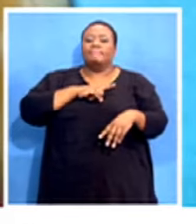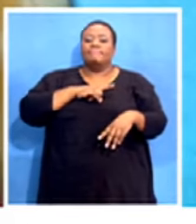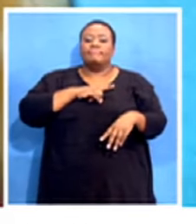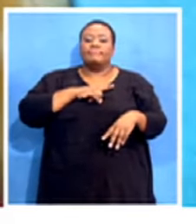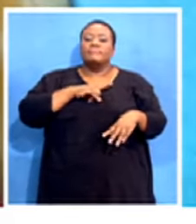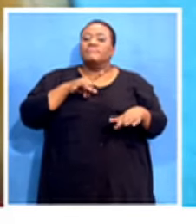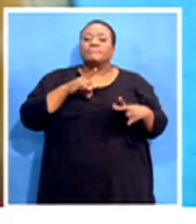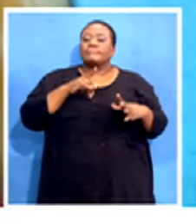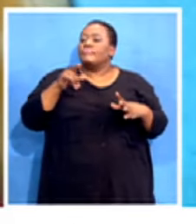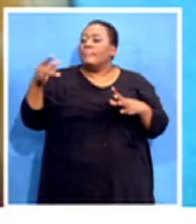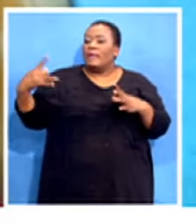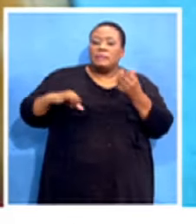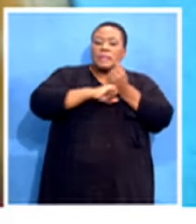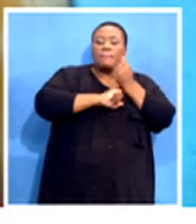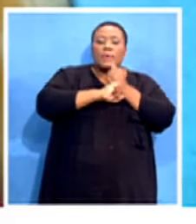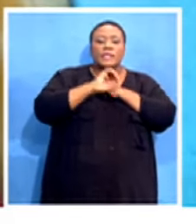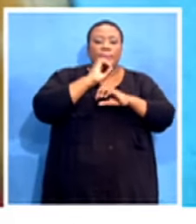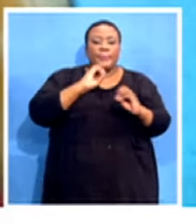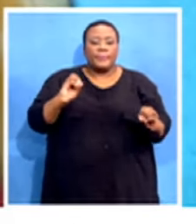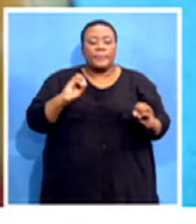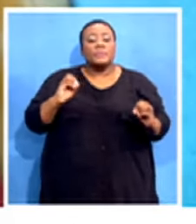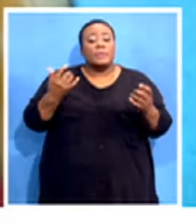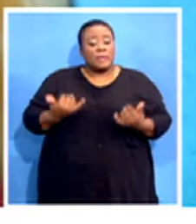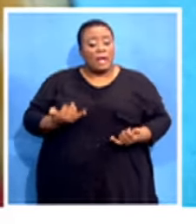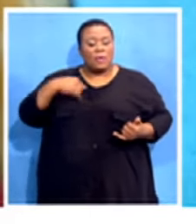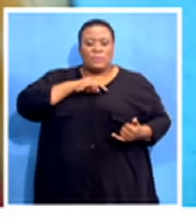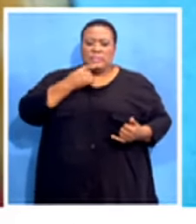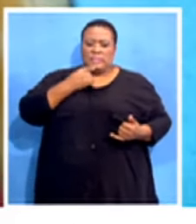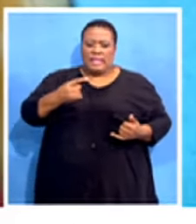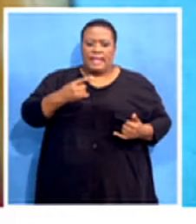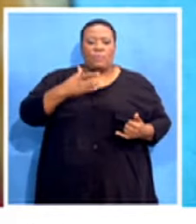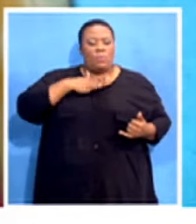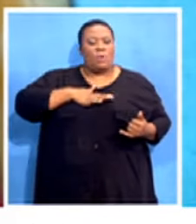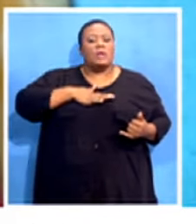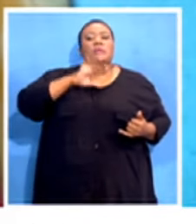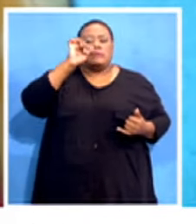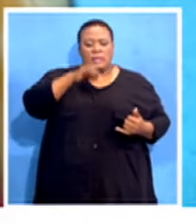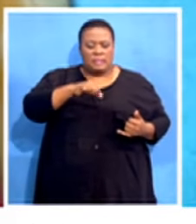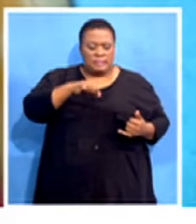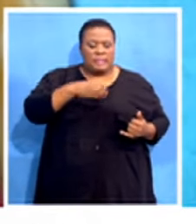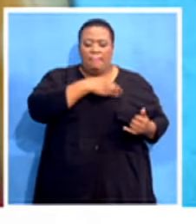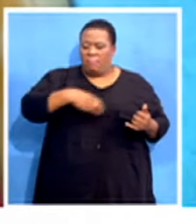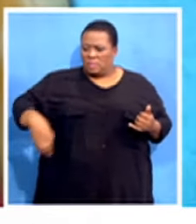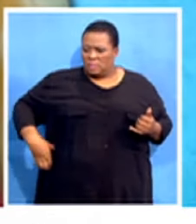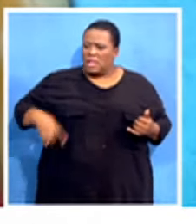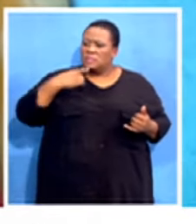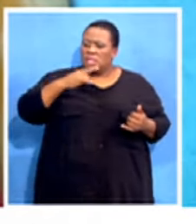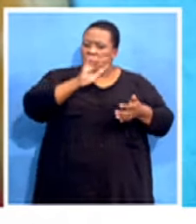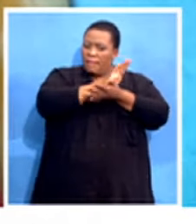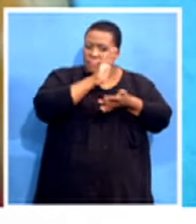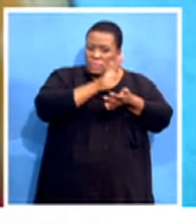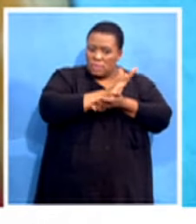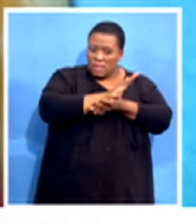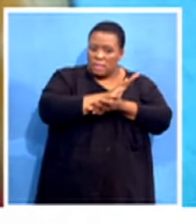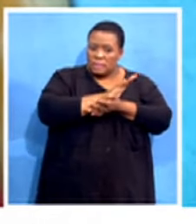government or any other person whatsoever. So we're saying, what the president is saying, he appreciates the health workers. We are saying now we are appealing to